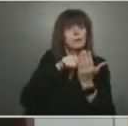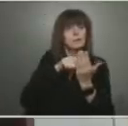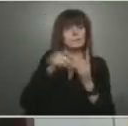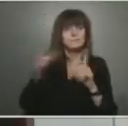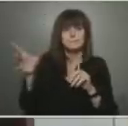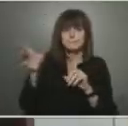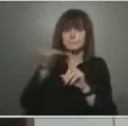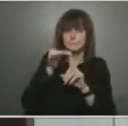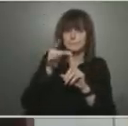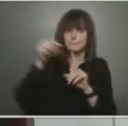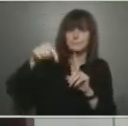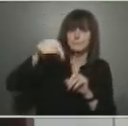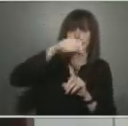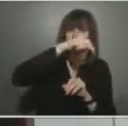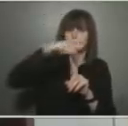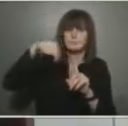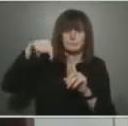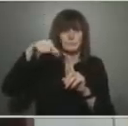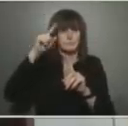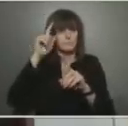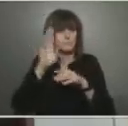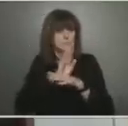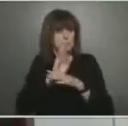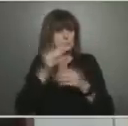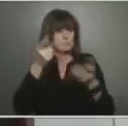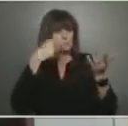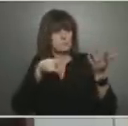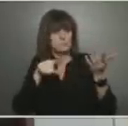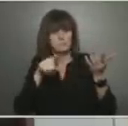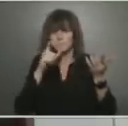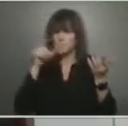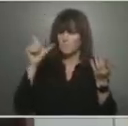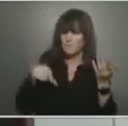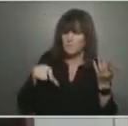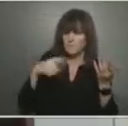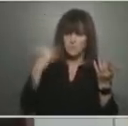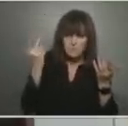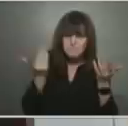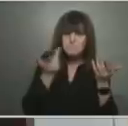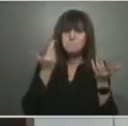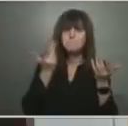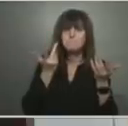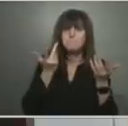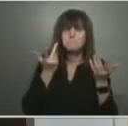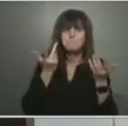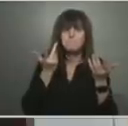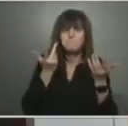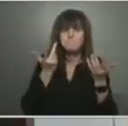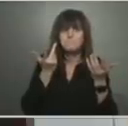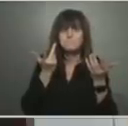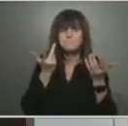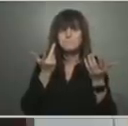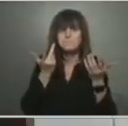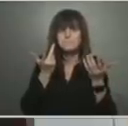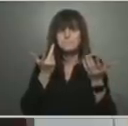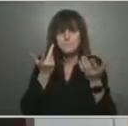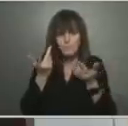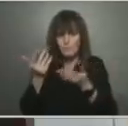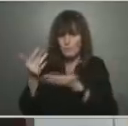next week. And I'm just wondering at a time where you're saying there is still a need for constant vigilance and